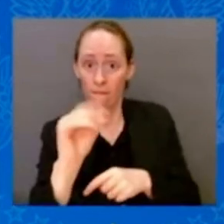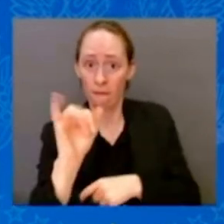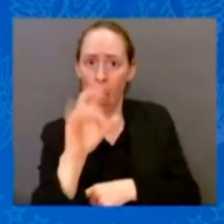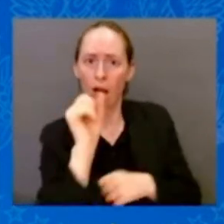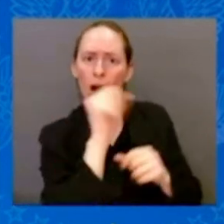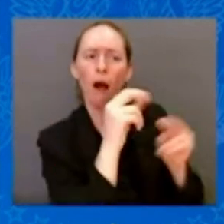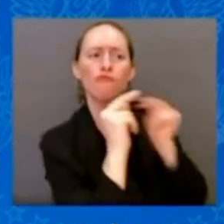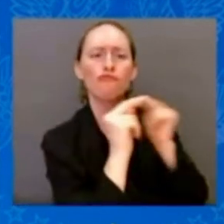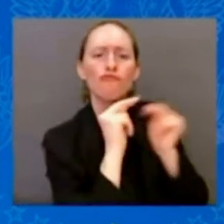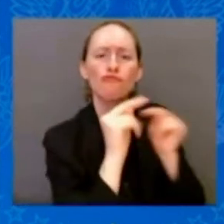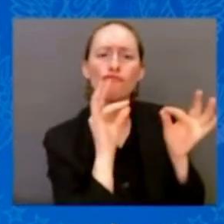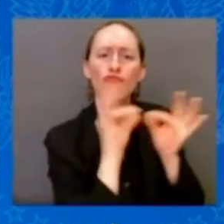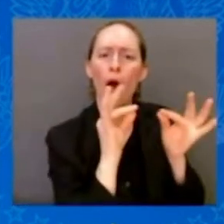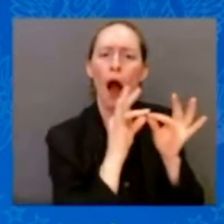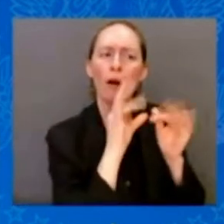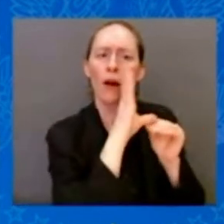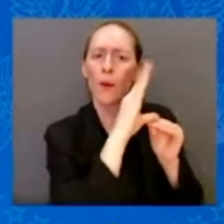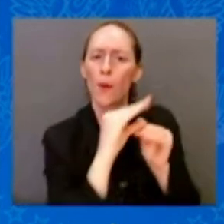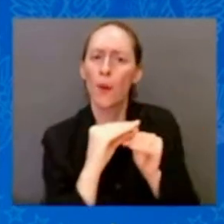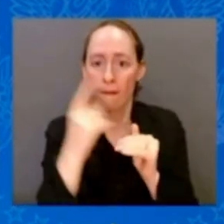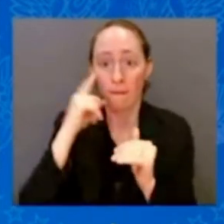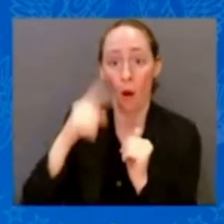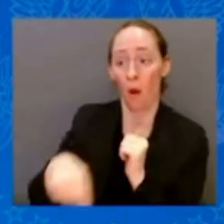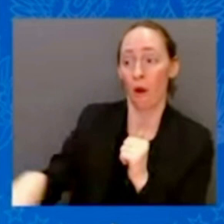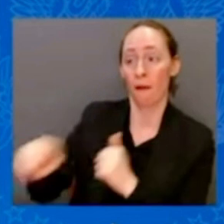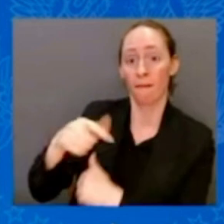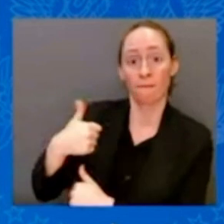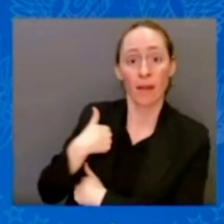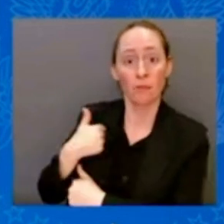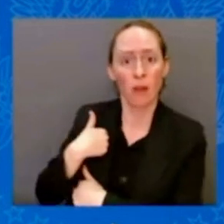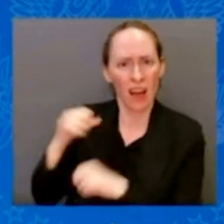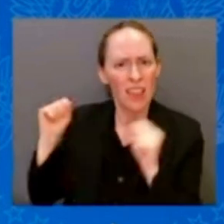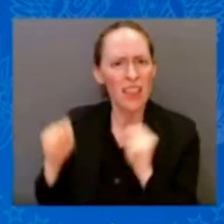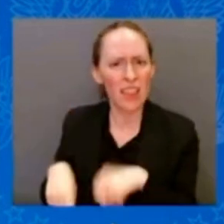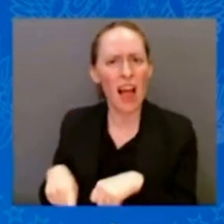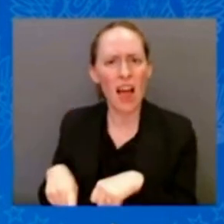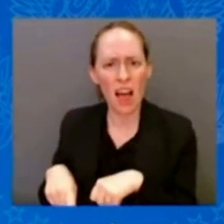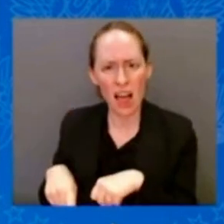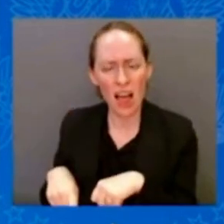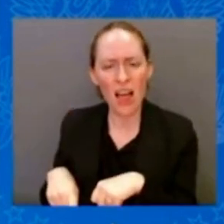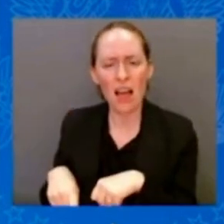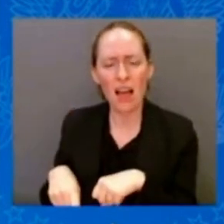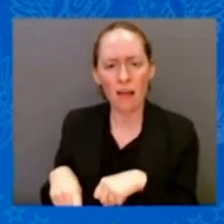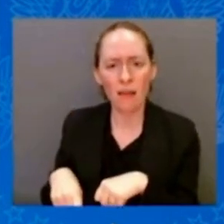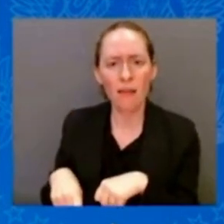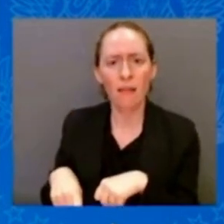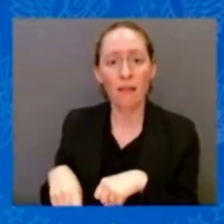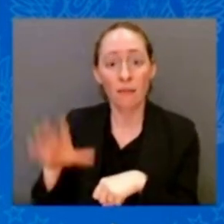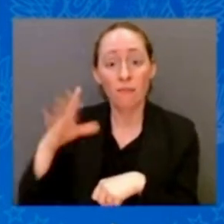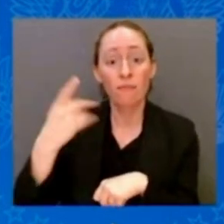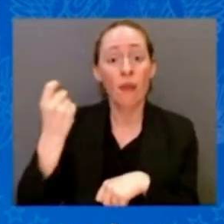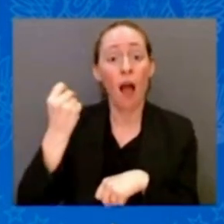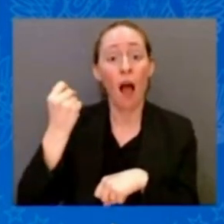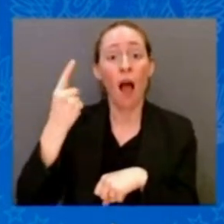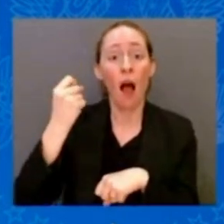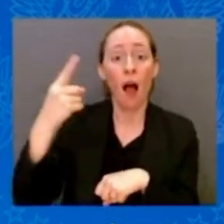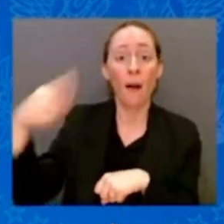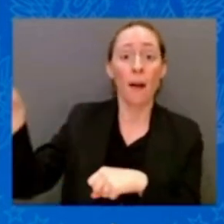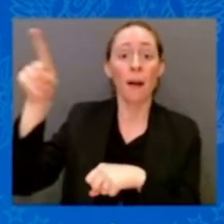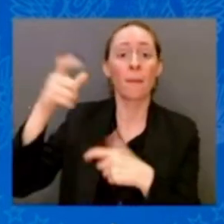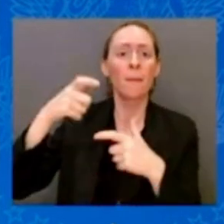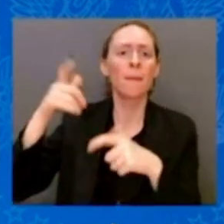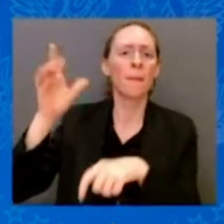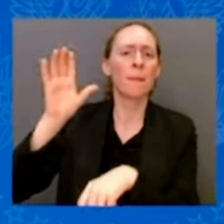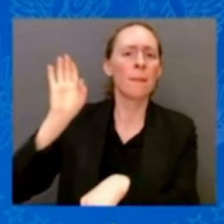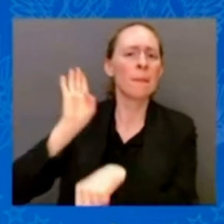But Big Pharma, up to now, has always stopped their ability to negotiate with them. Well, they're the only — by the way, the only group in the world